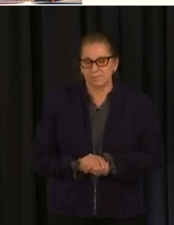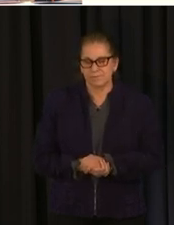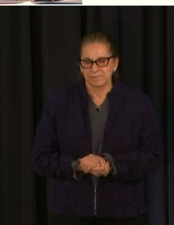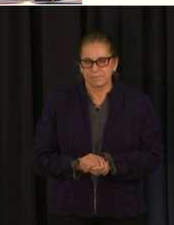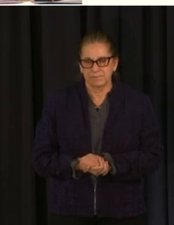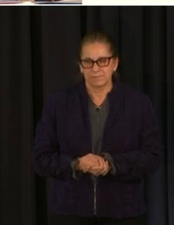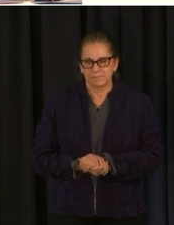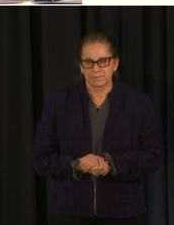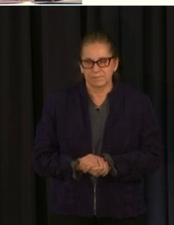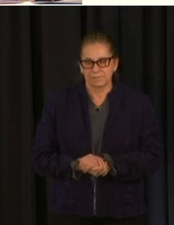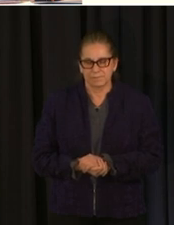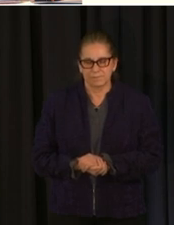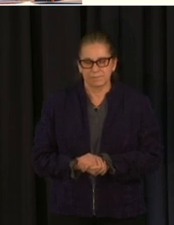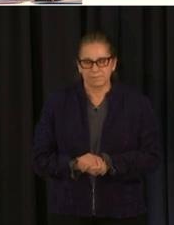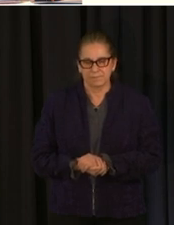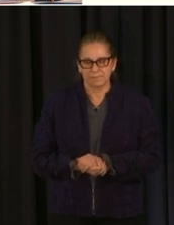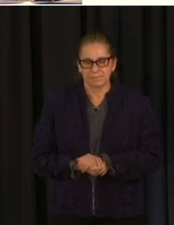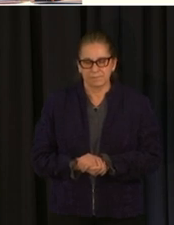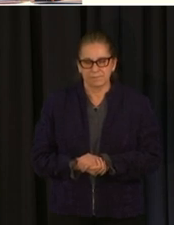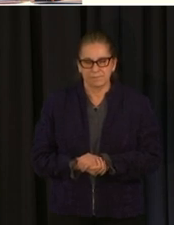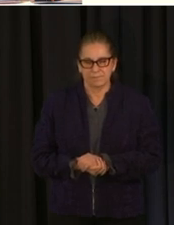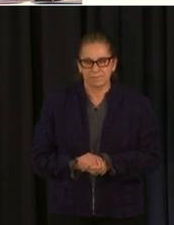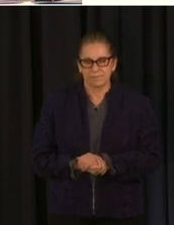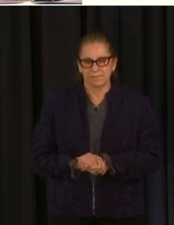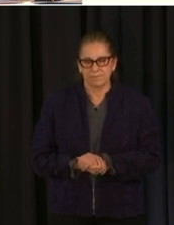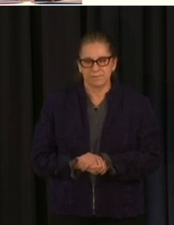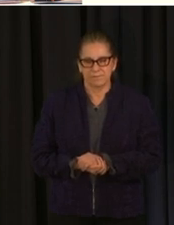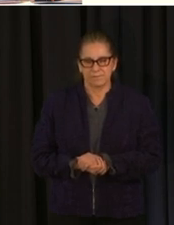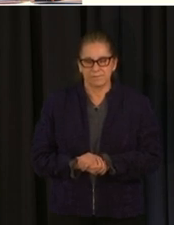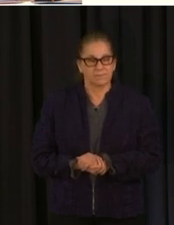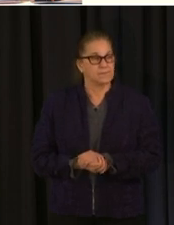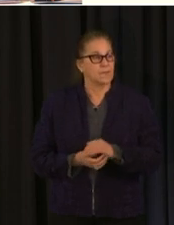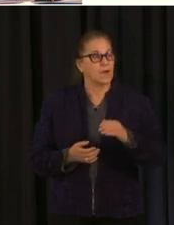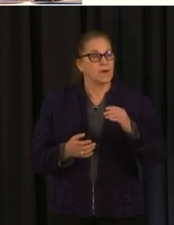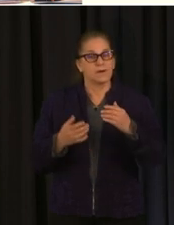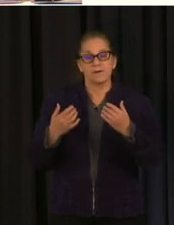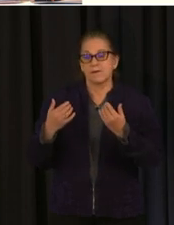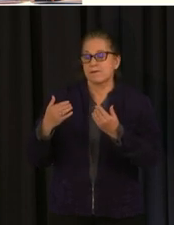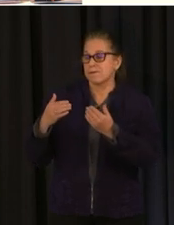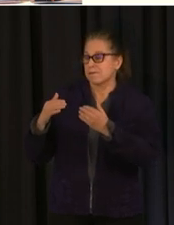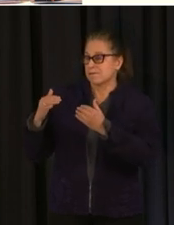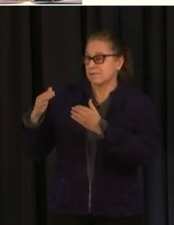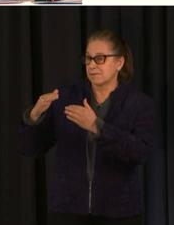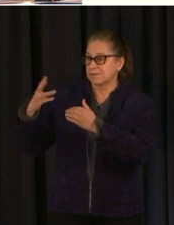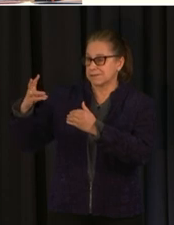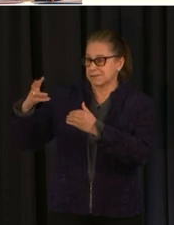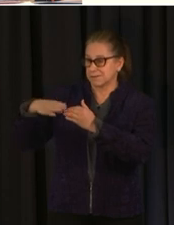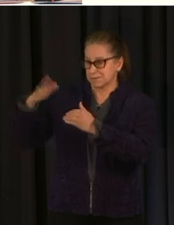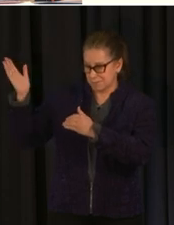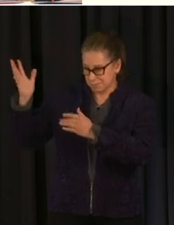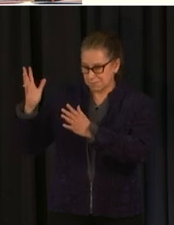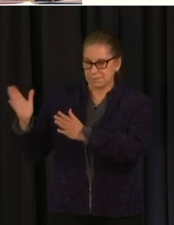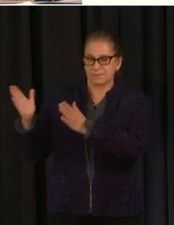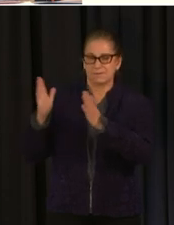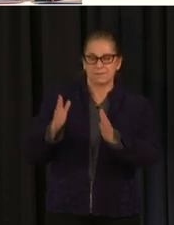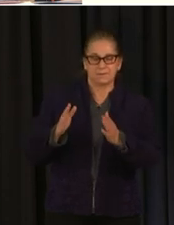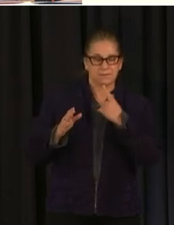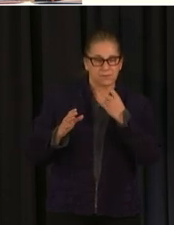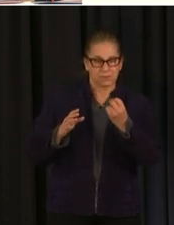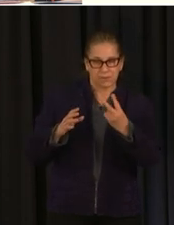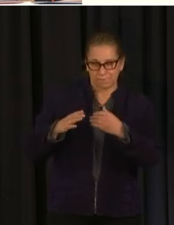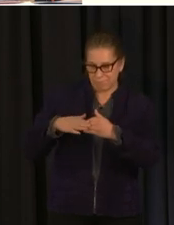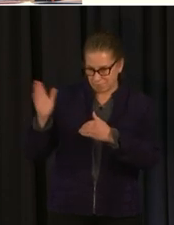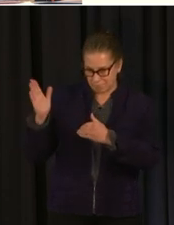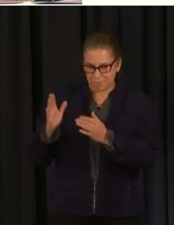and eventually they're you know 15 month old so we will be continuing to move vaccines into a number of different places that's been our